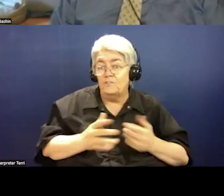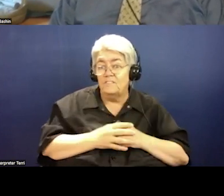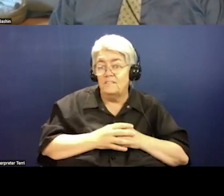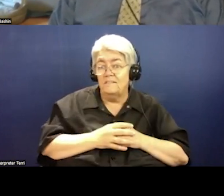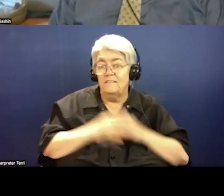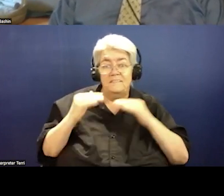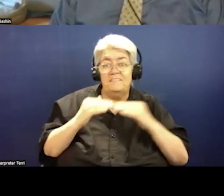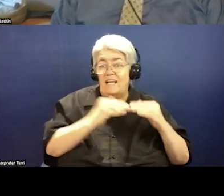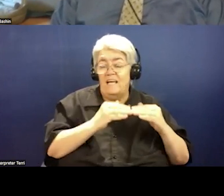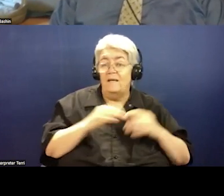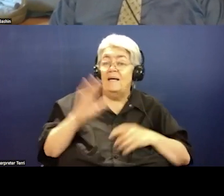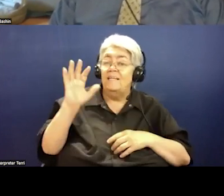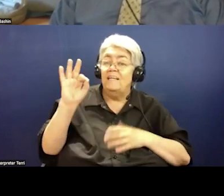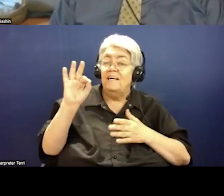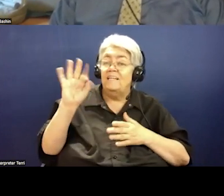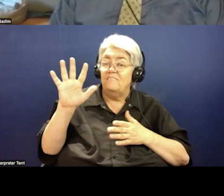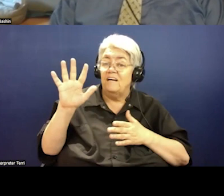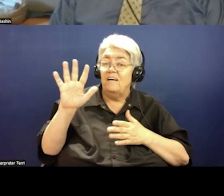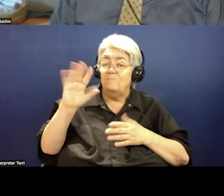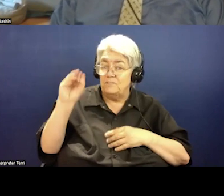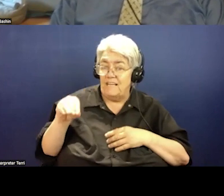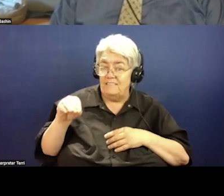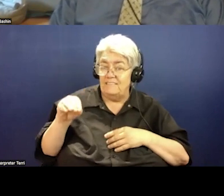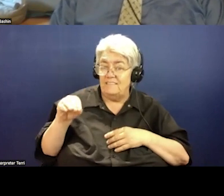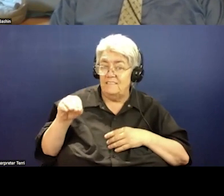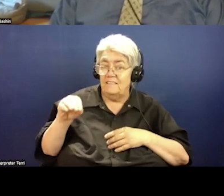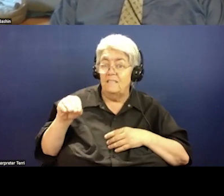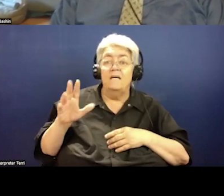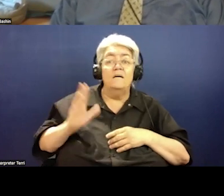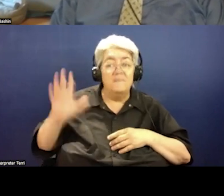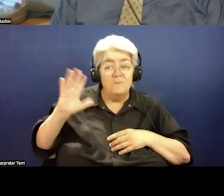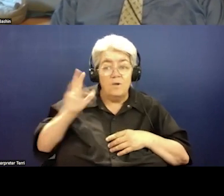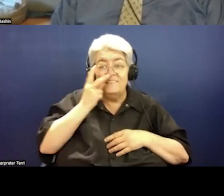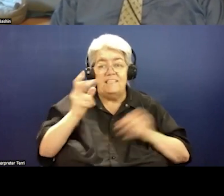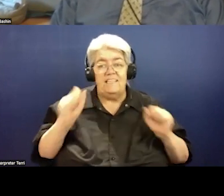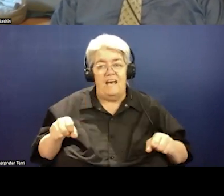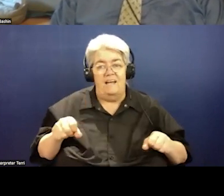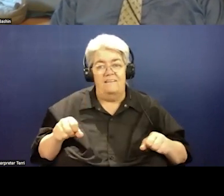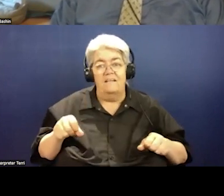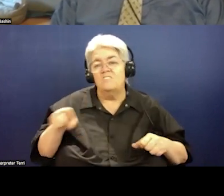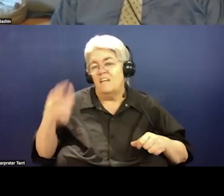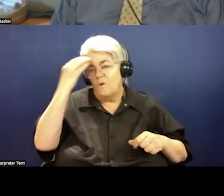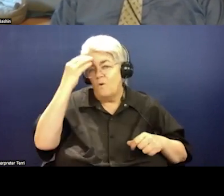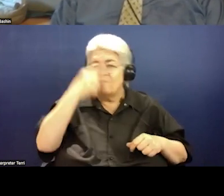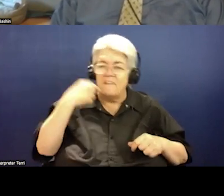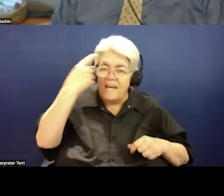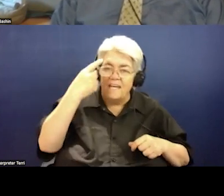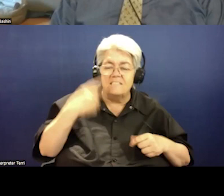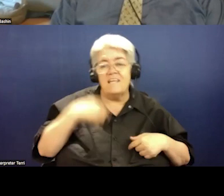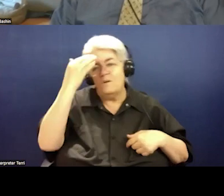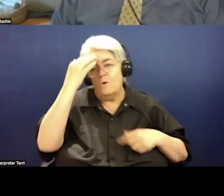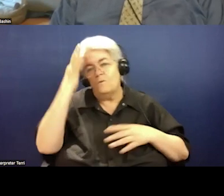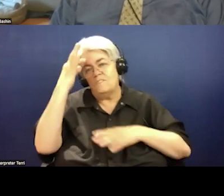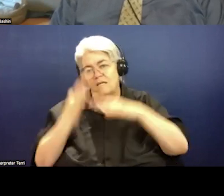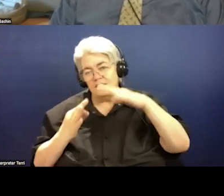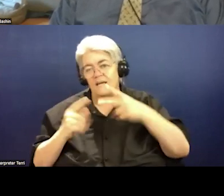95% of blind people at sight at some point in their life, they know about faces and sunsets and